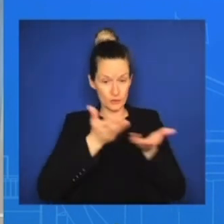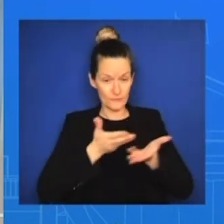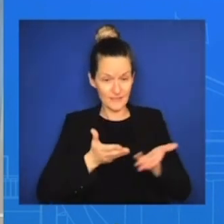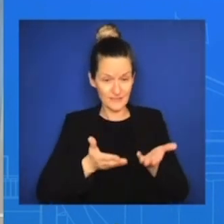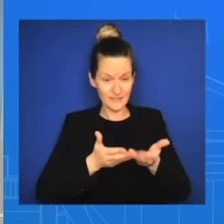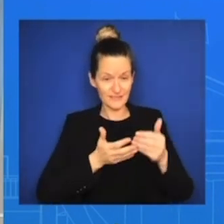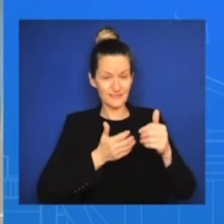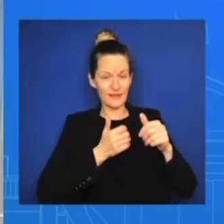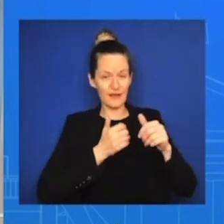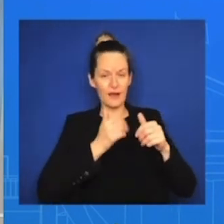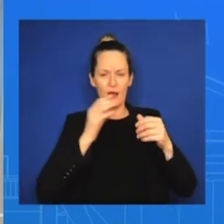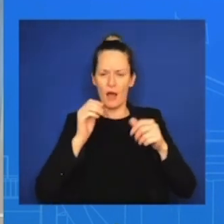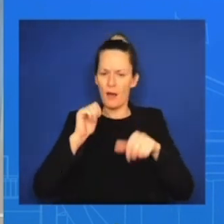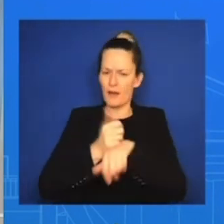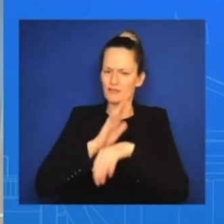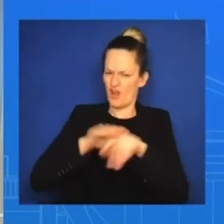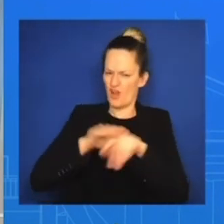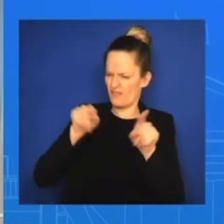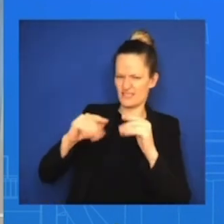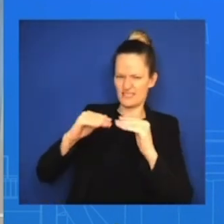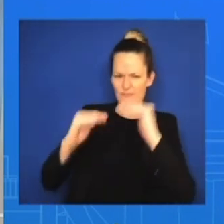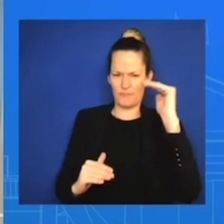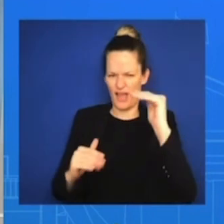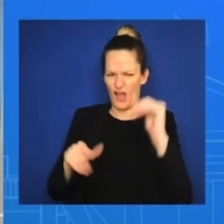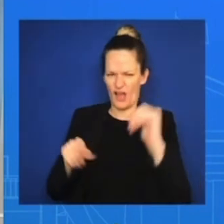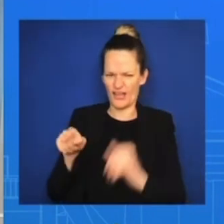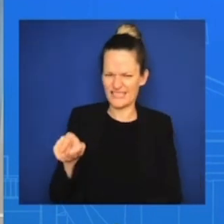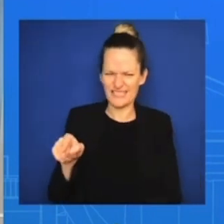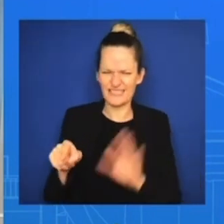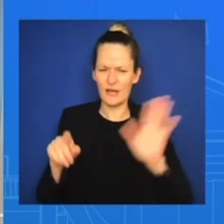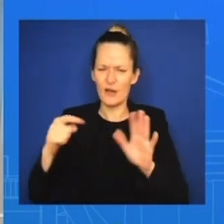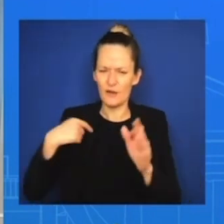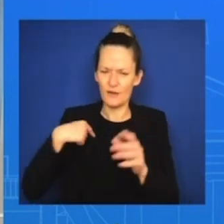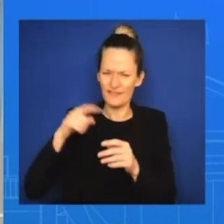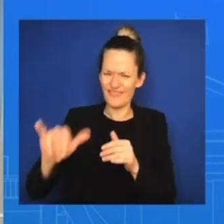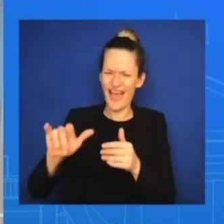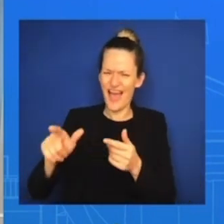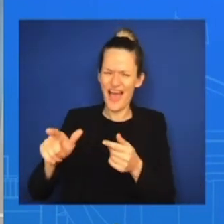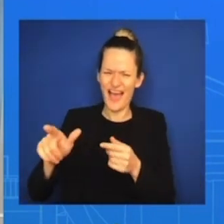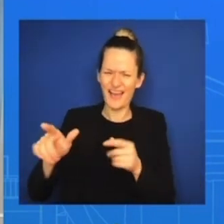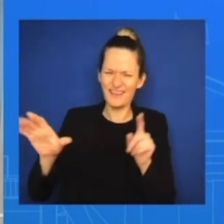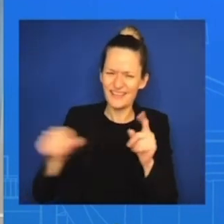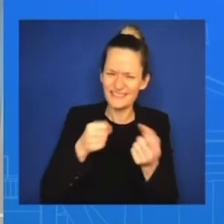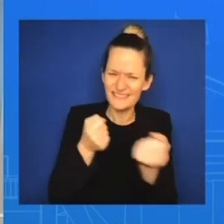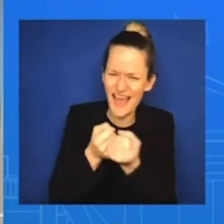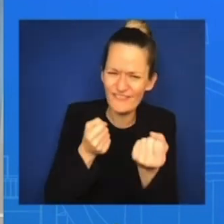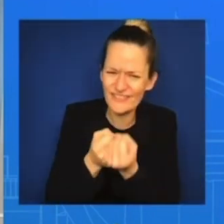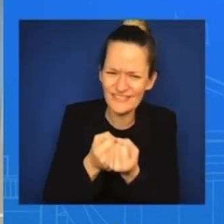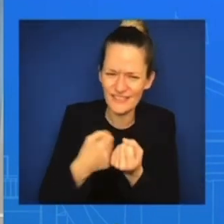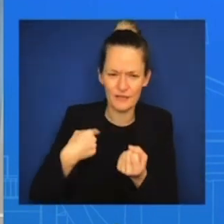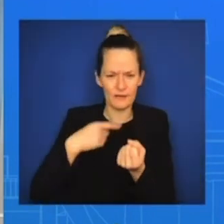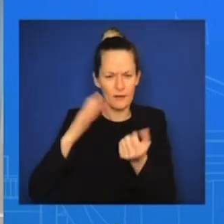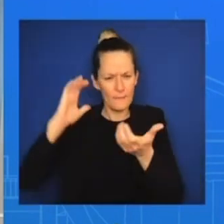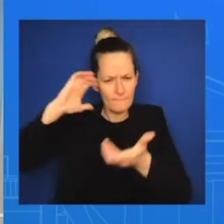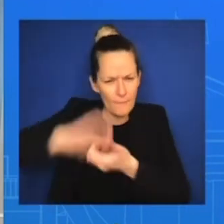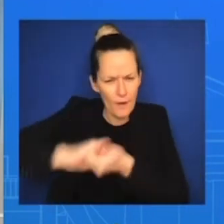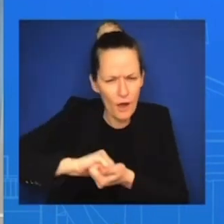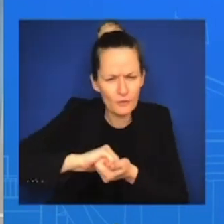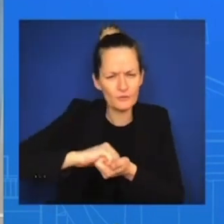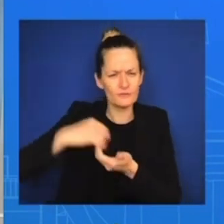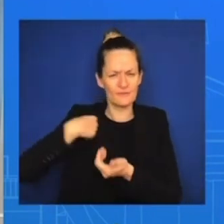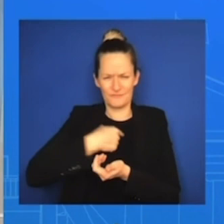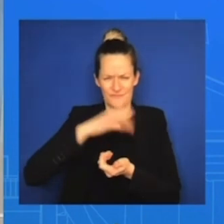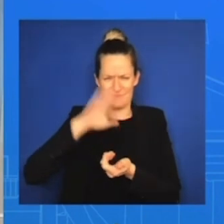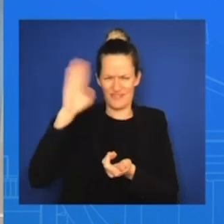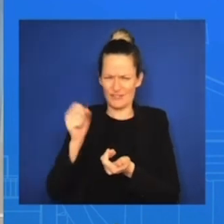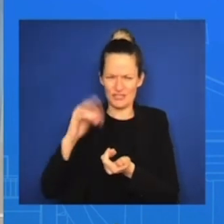COVID, you know, we were never shy. But in COVID, there was an urgency that really, I think, propelled us to partner